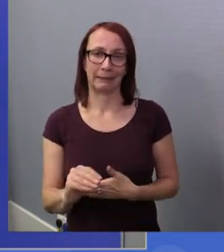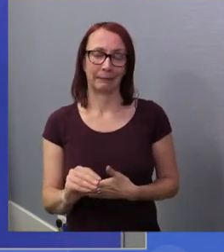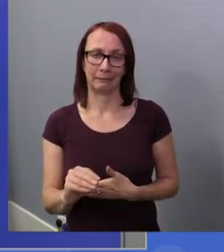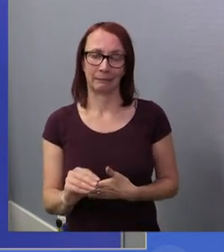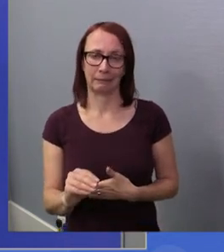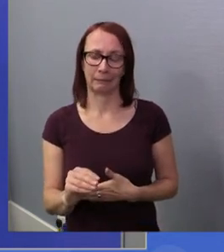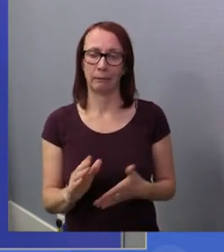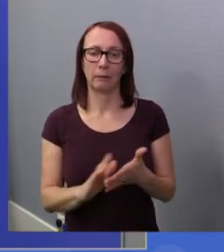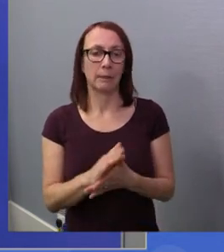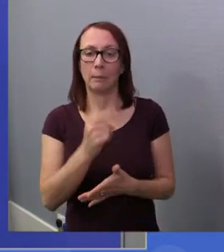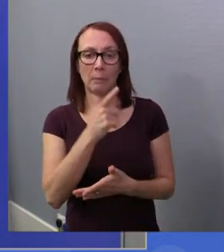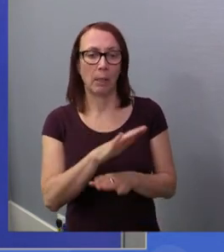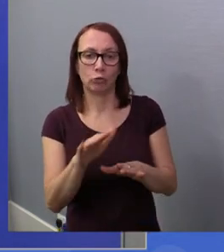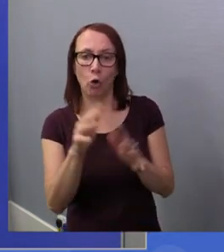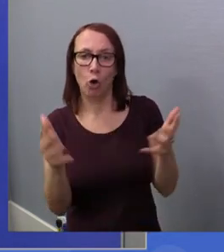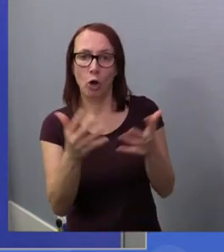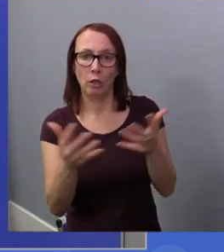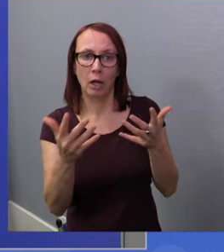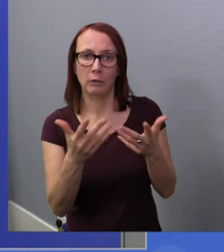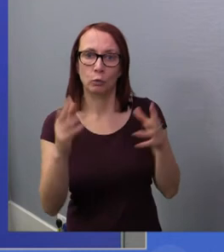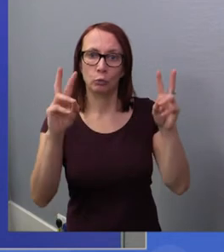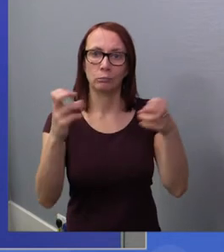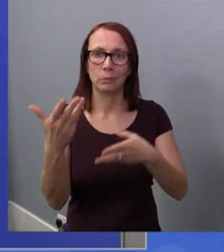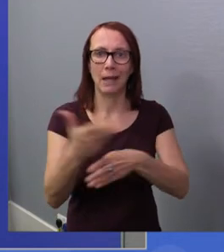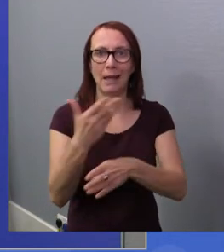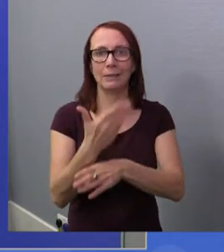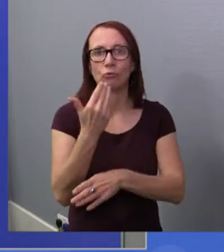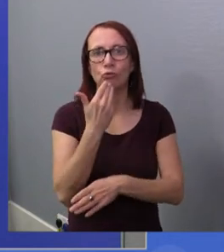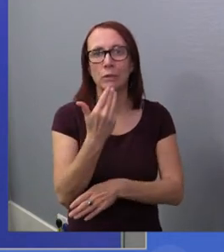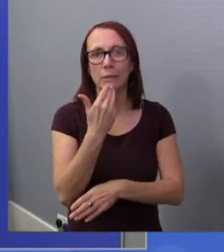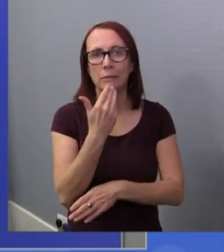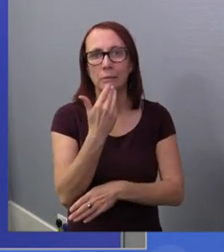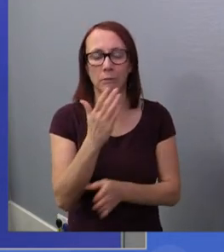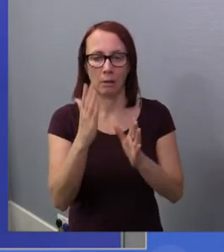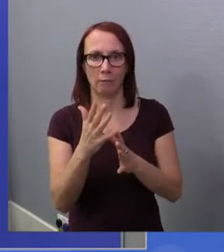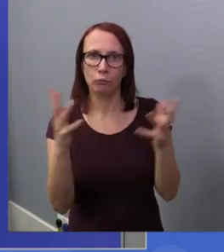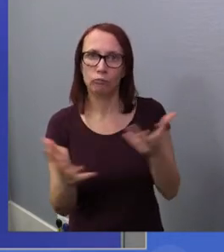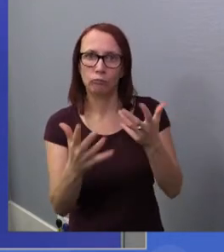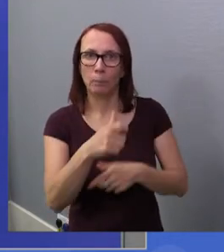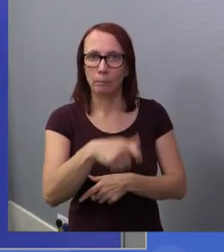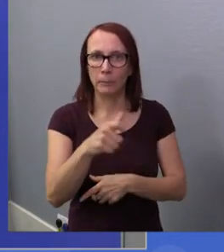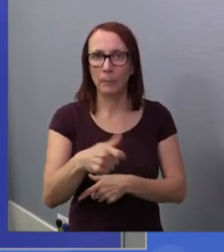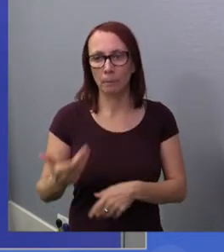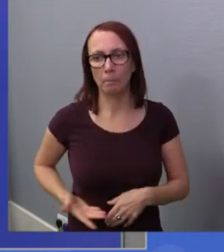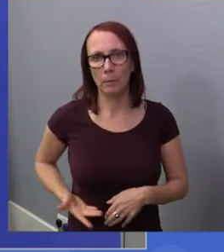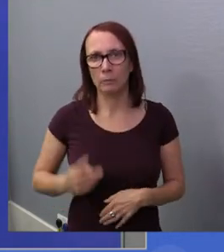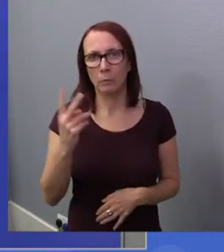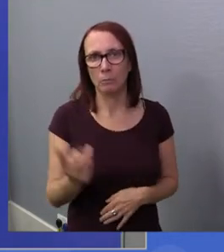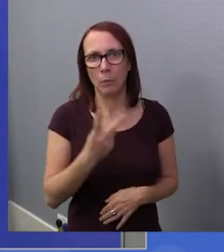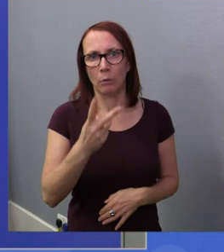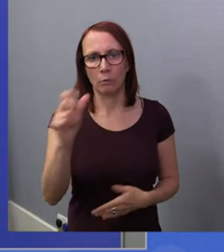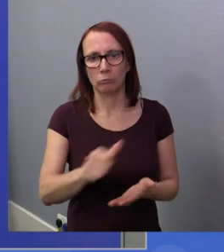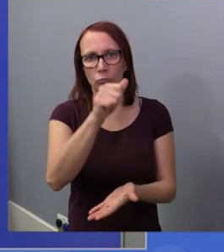currently incentivised to act green. We need to encourage people and businesses to make the right choices